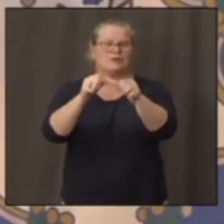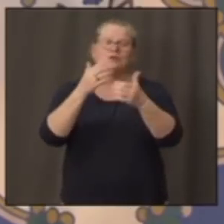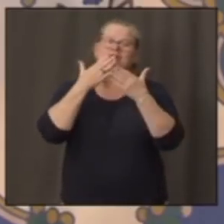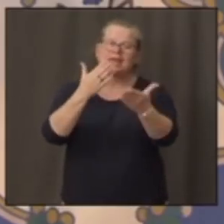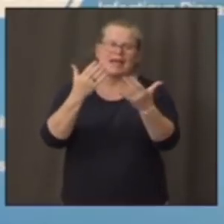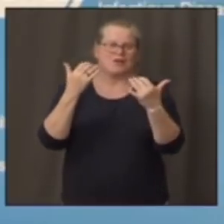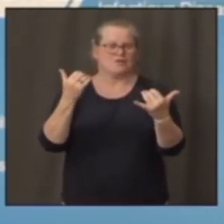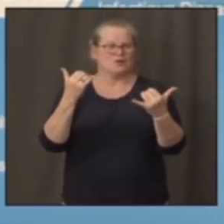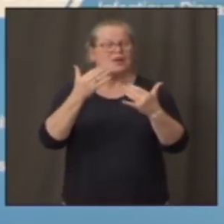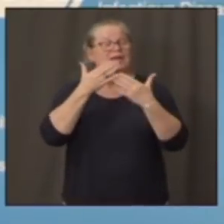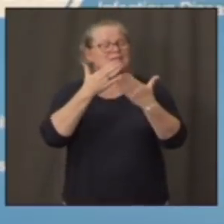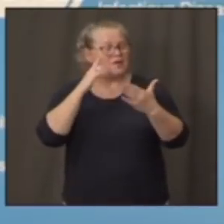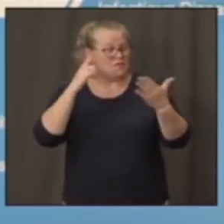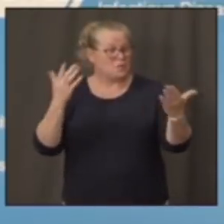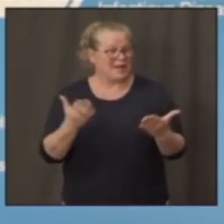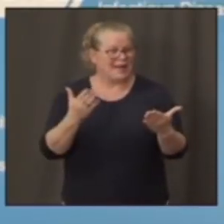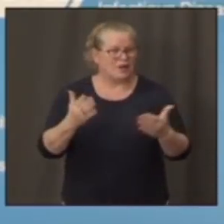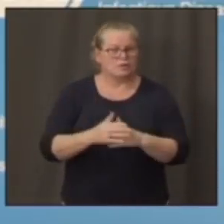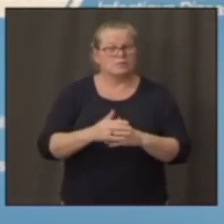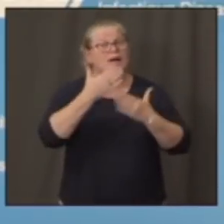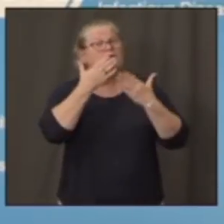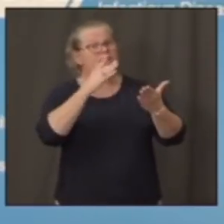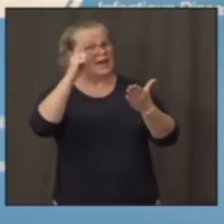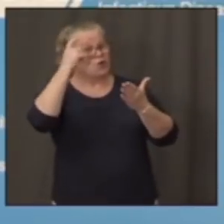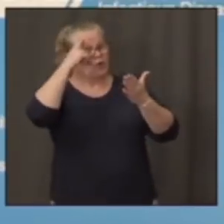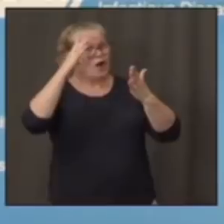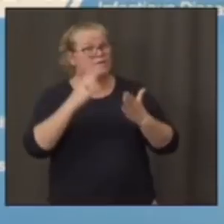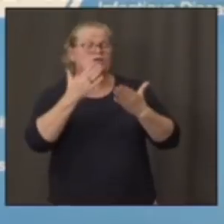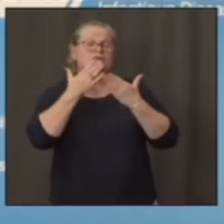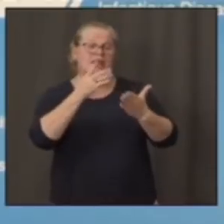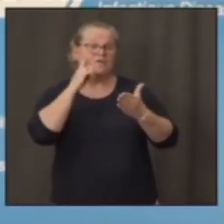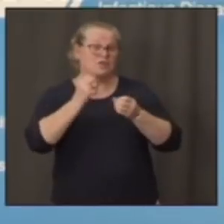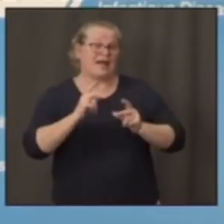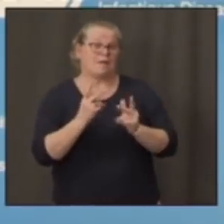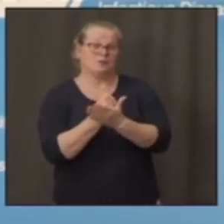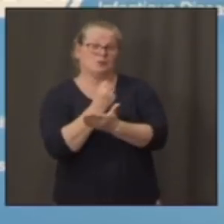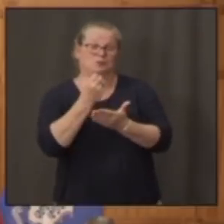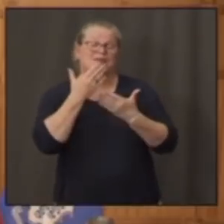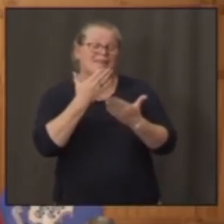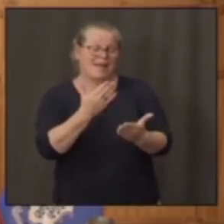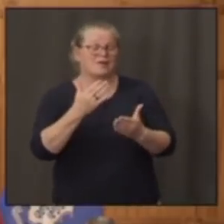Thank you very much, Governor. Thank you for giving me the opportunity to be with you. I appreciate it.